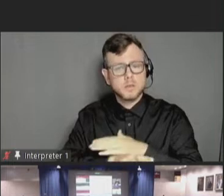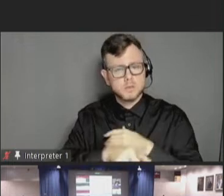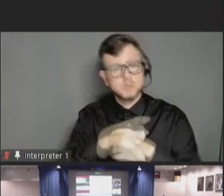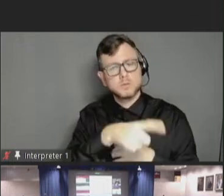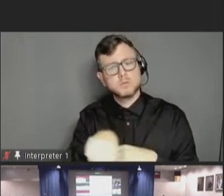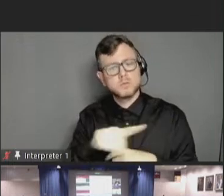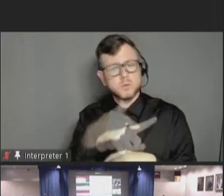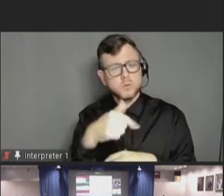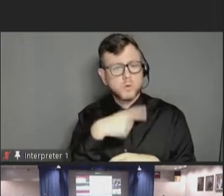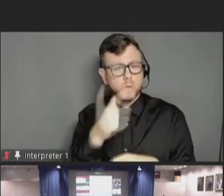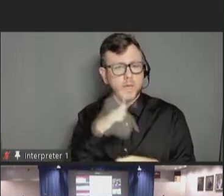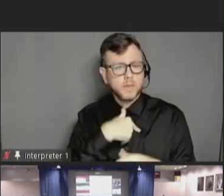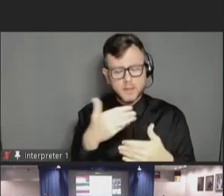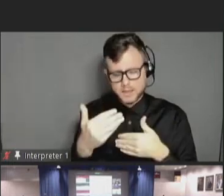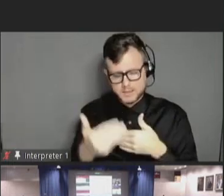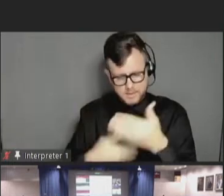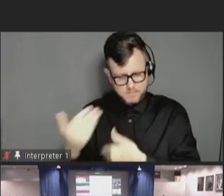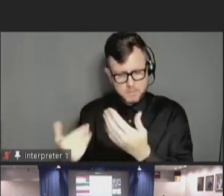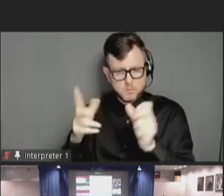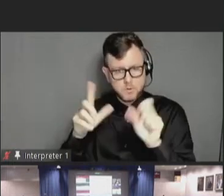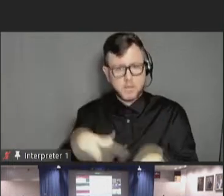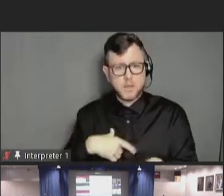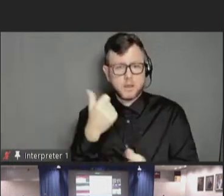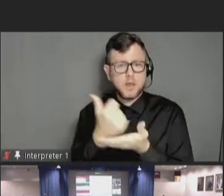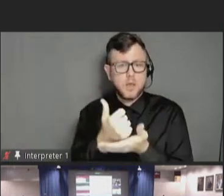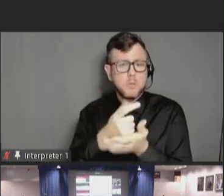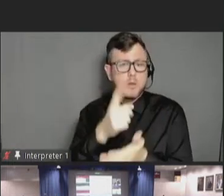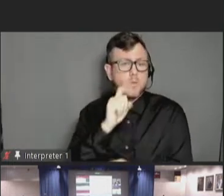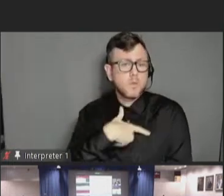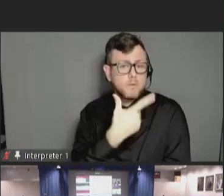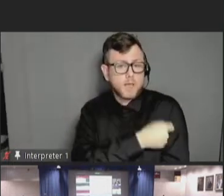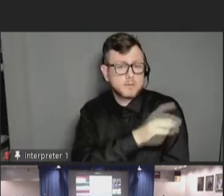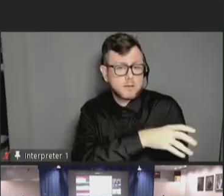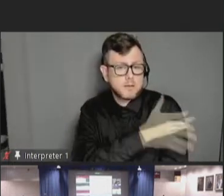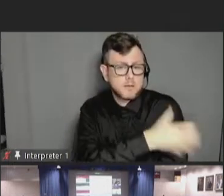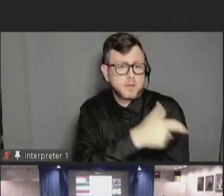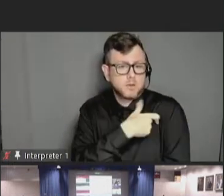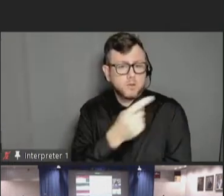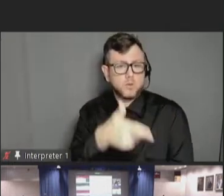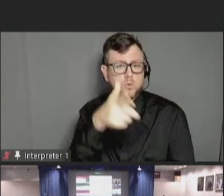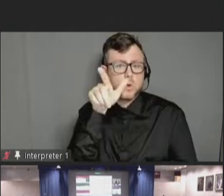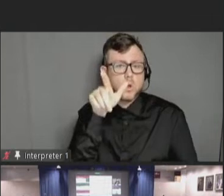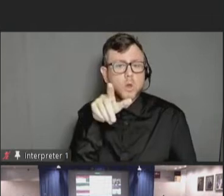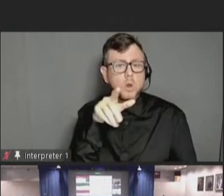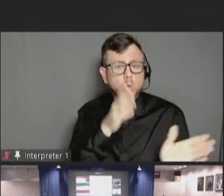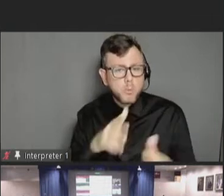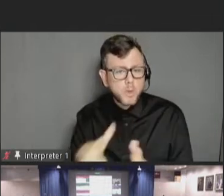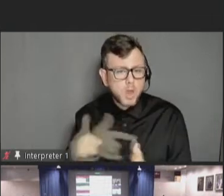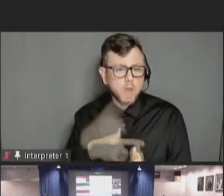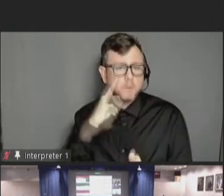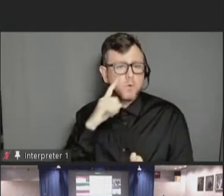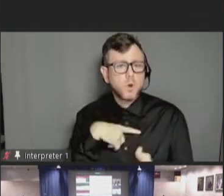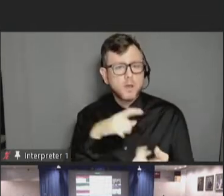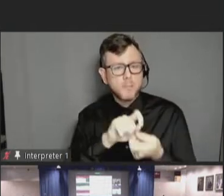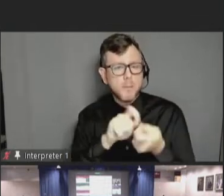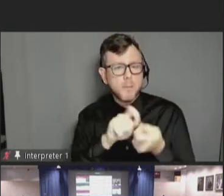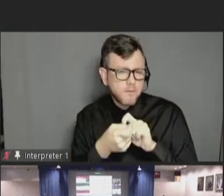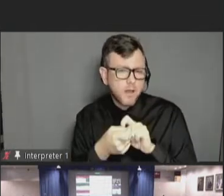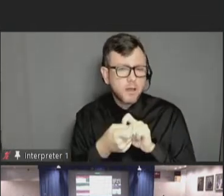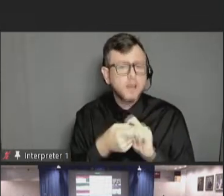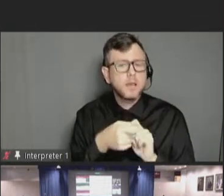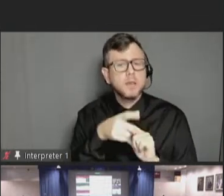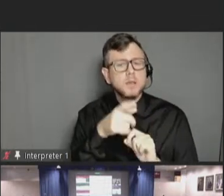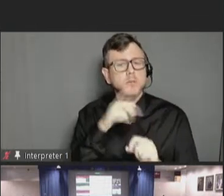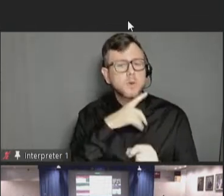increase accessibility, reduce stress, and improve outcomes. The registration process is an excellent way to gather